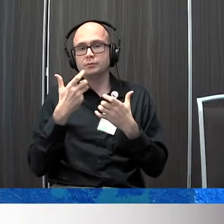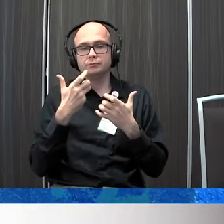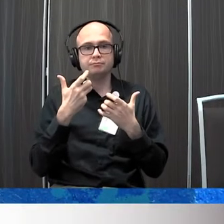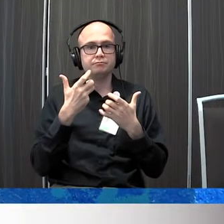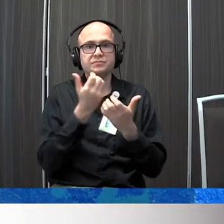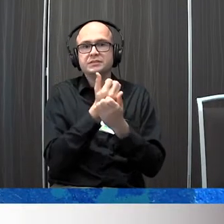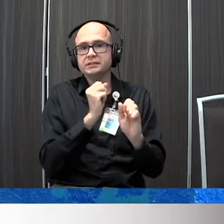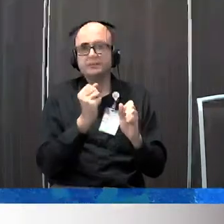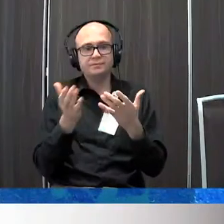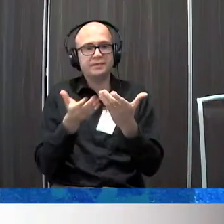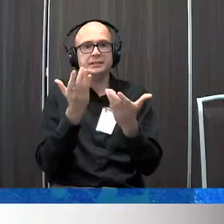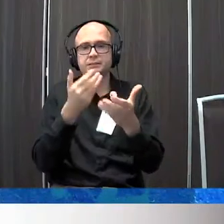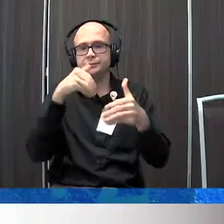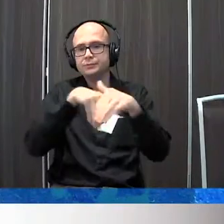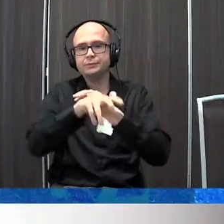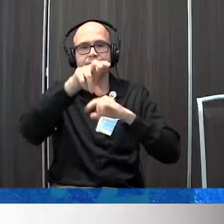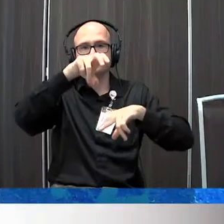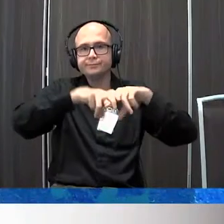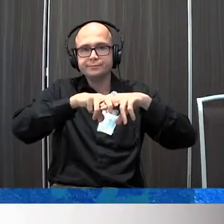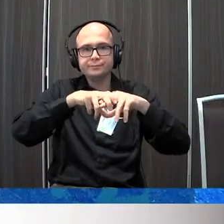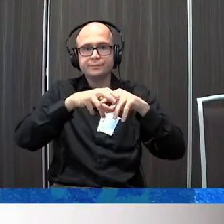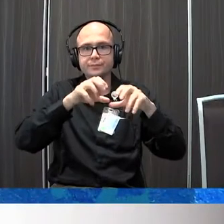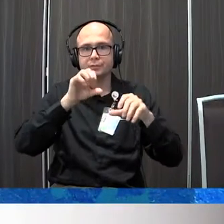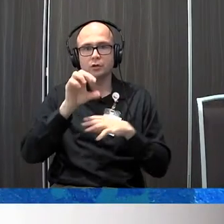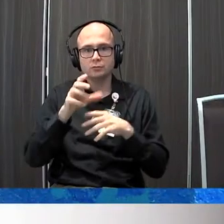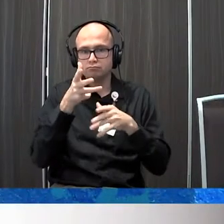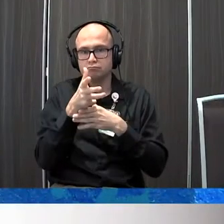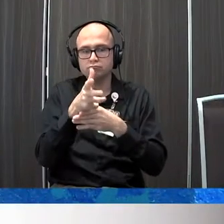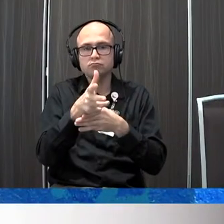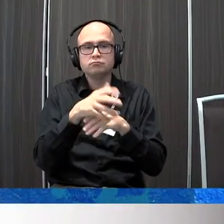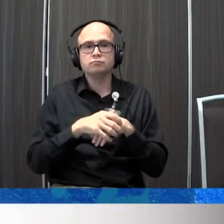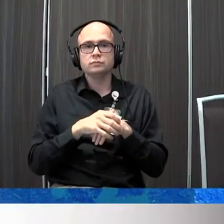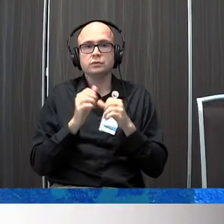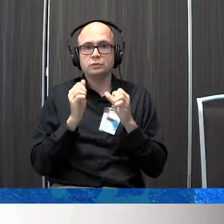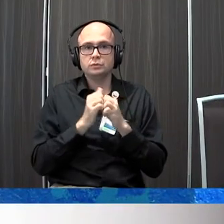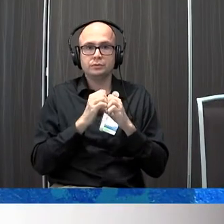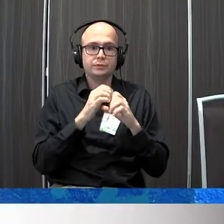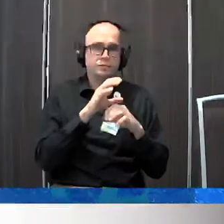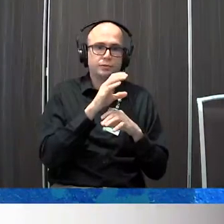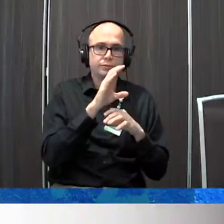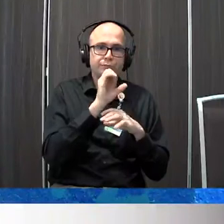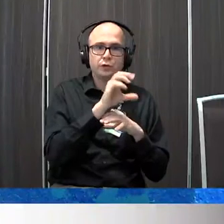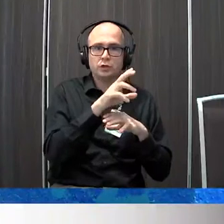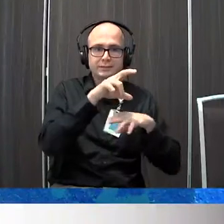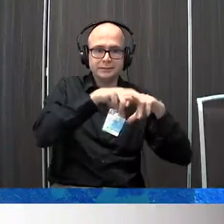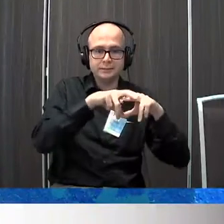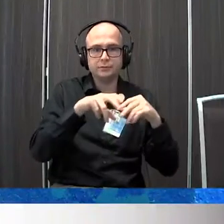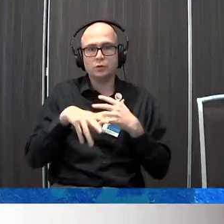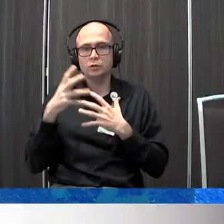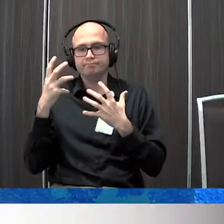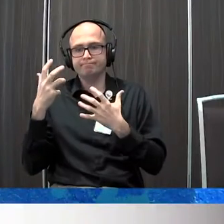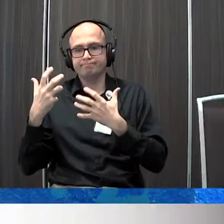adapted means for car riding safely in a car with a commercial car seat or adapted car seats car seats